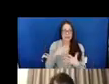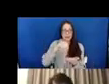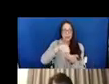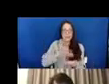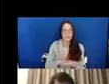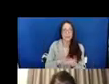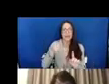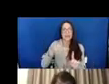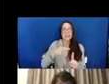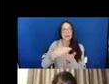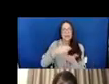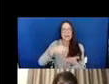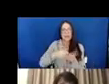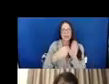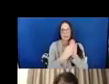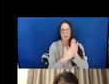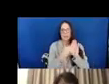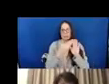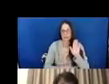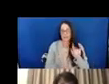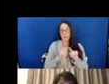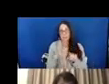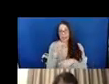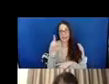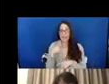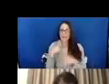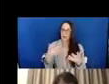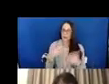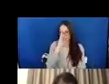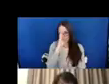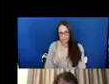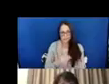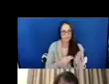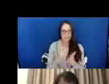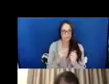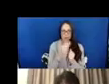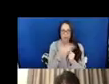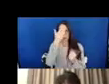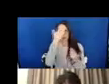stimulus income on there, but I put it on there. I wanted to be straightforward with them, you know.